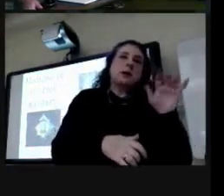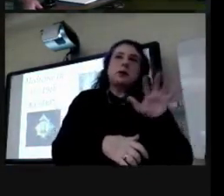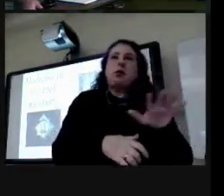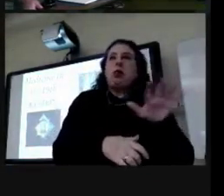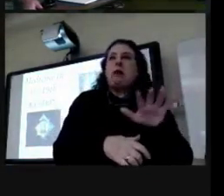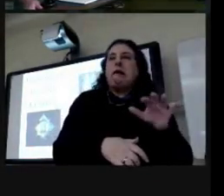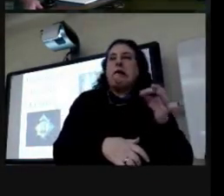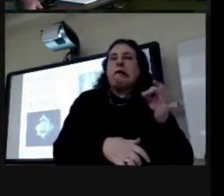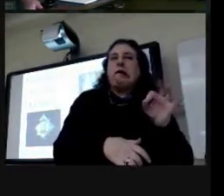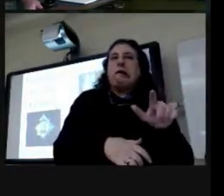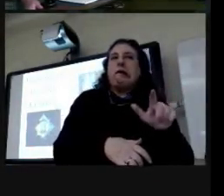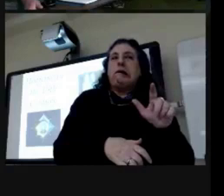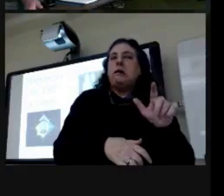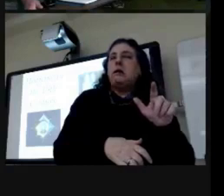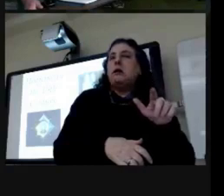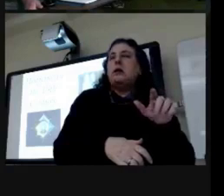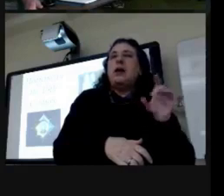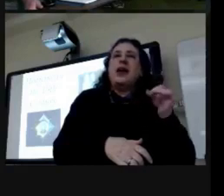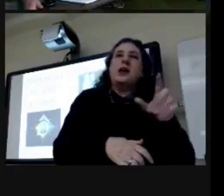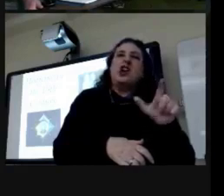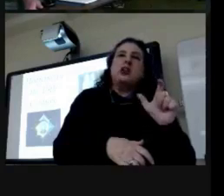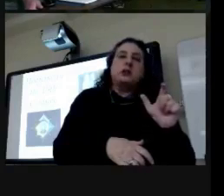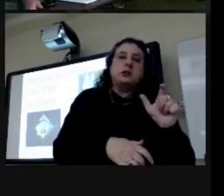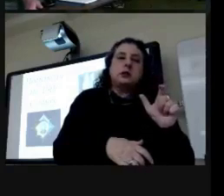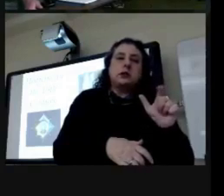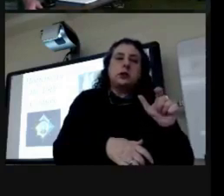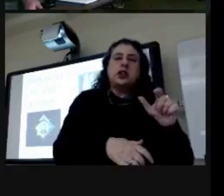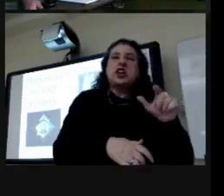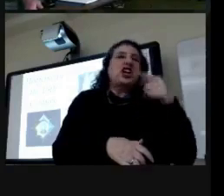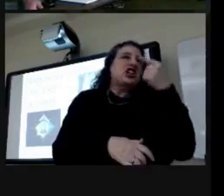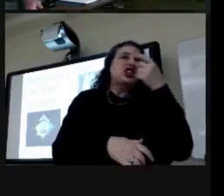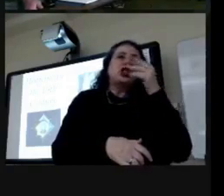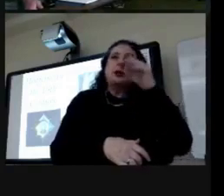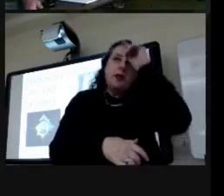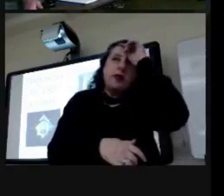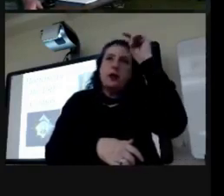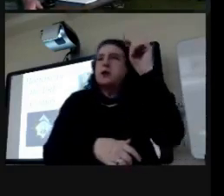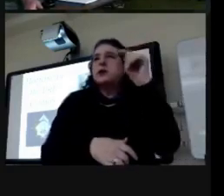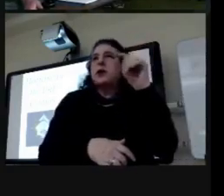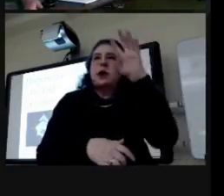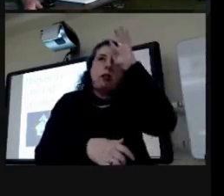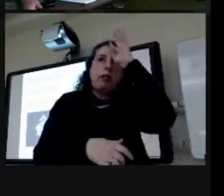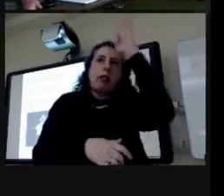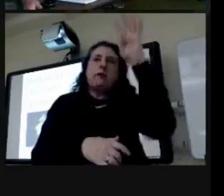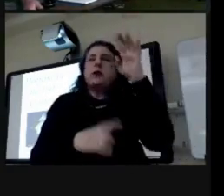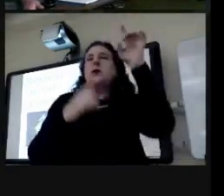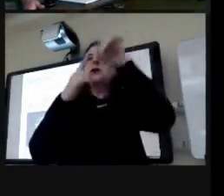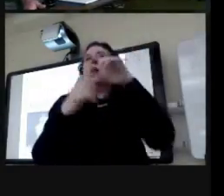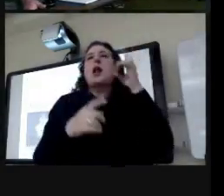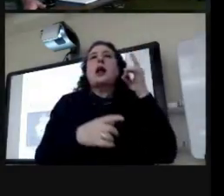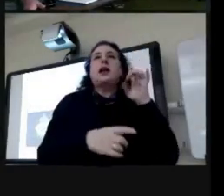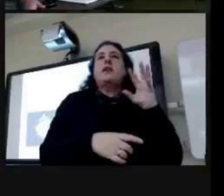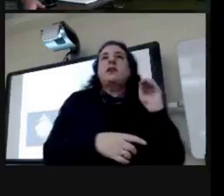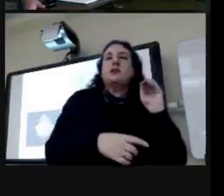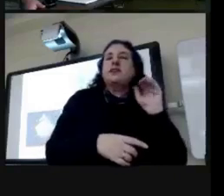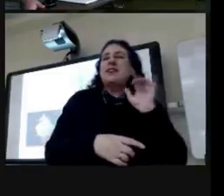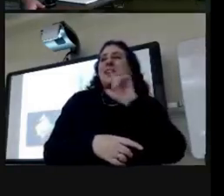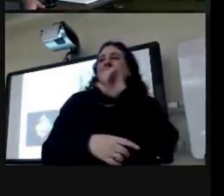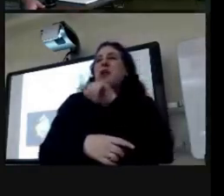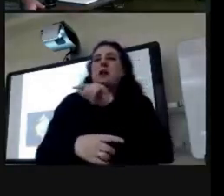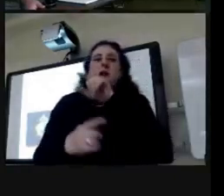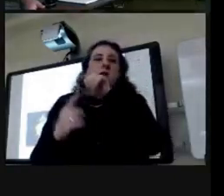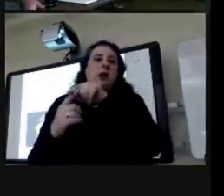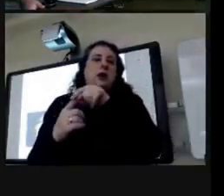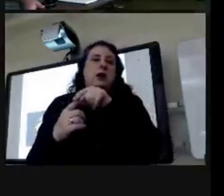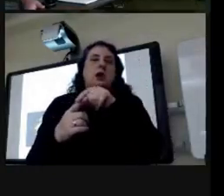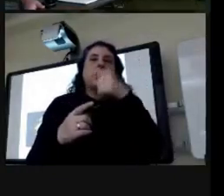now uh germ theory was completely unknown louis pasteur didn't develop that until the 1850s and it was still even later until